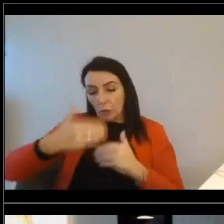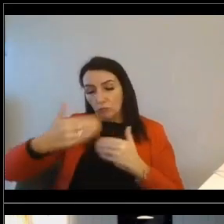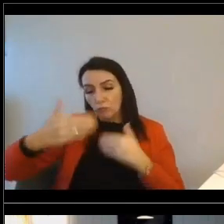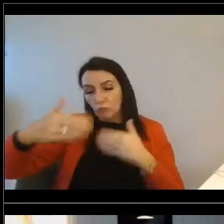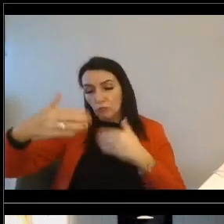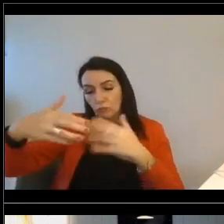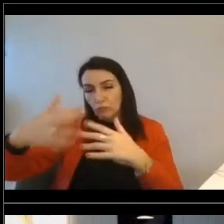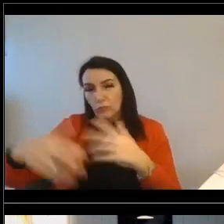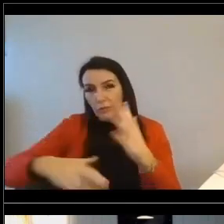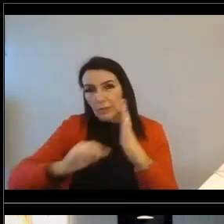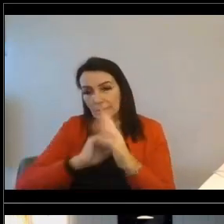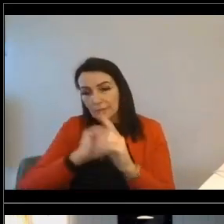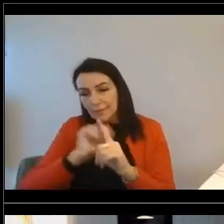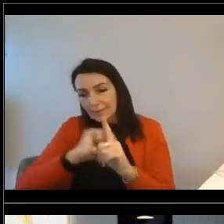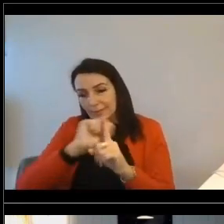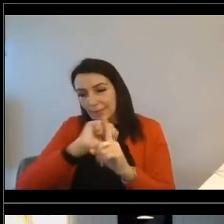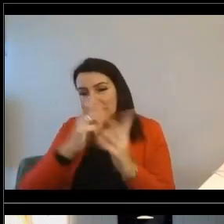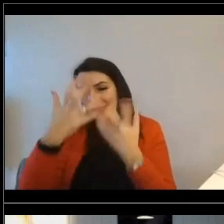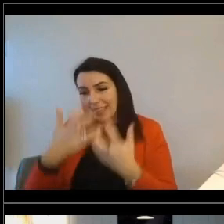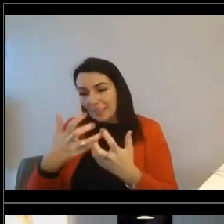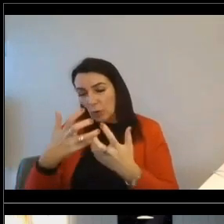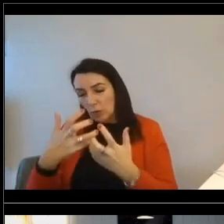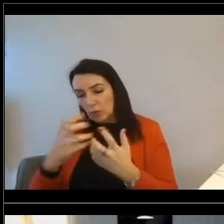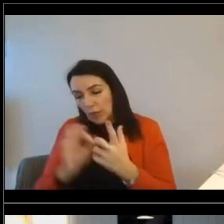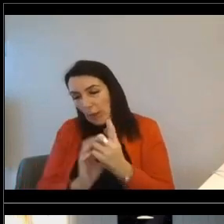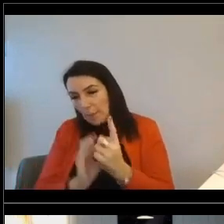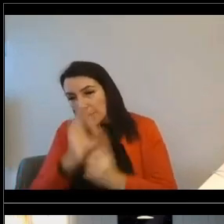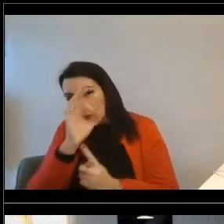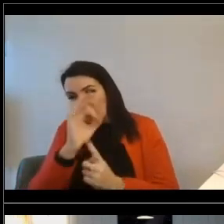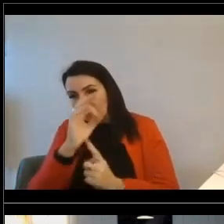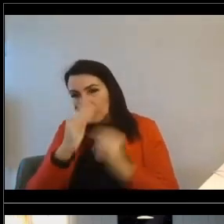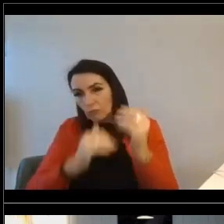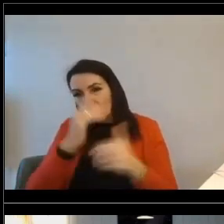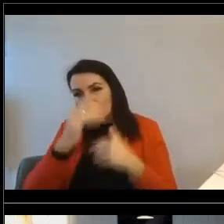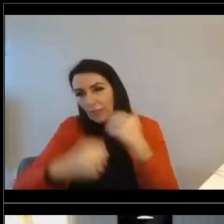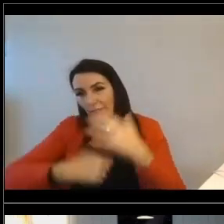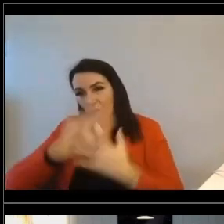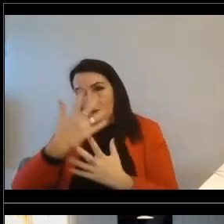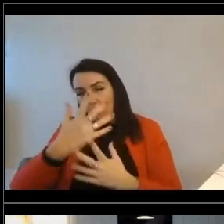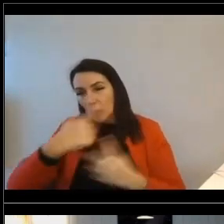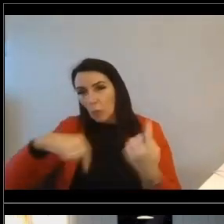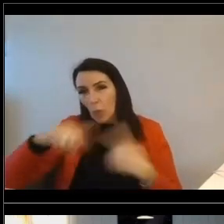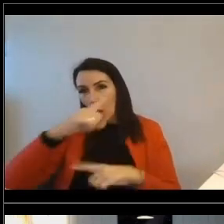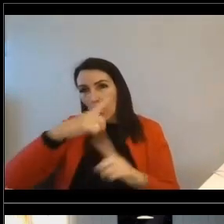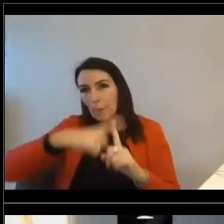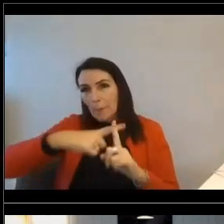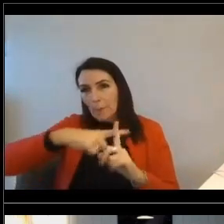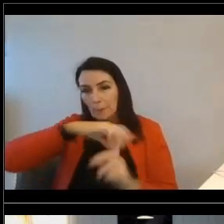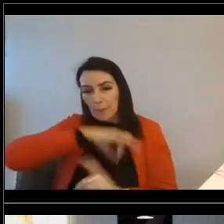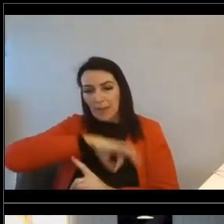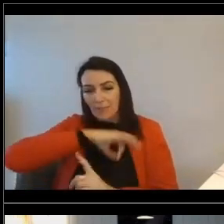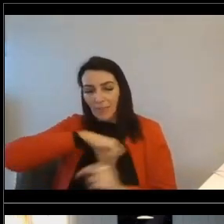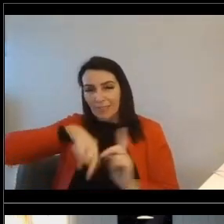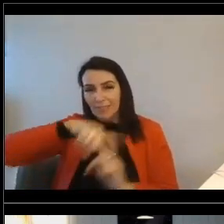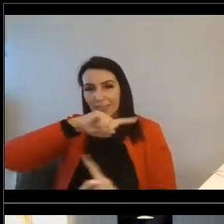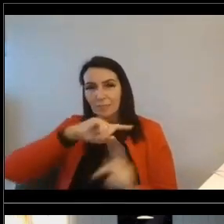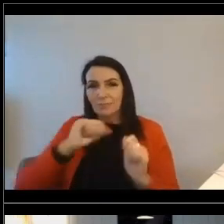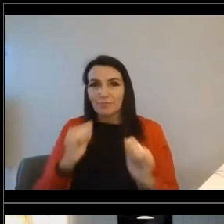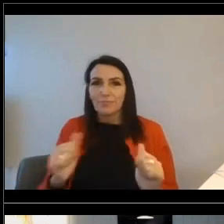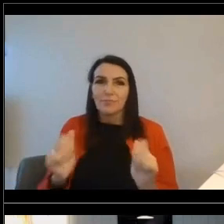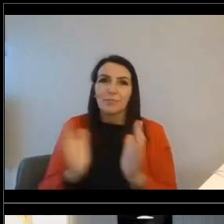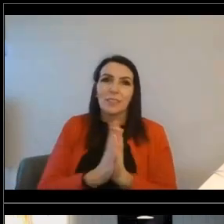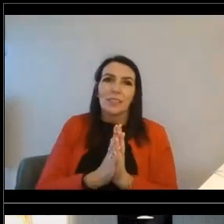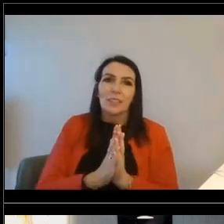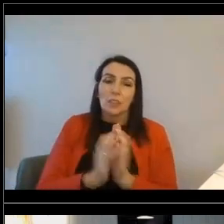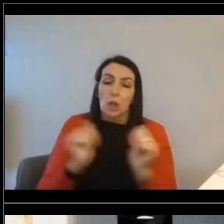as technology evolves, as functionality evolves, and so everyone will benefit from that over time. So short whistle-stop